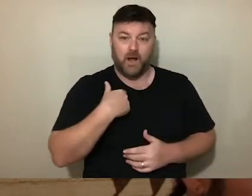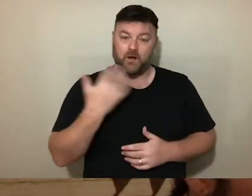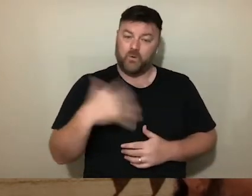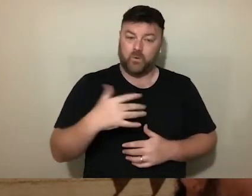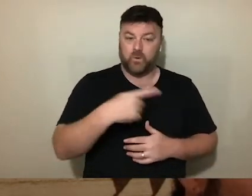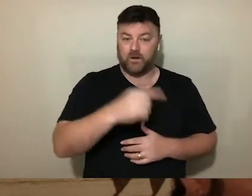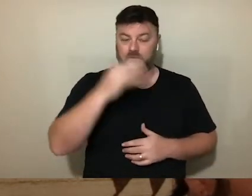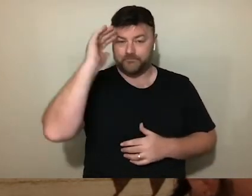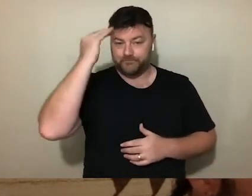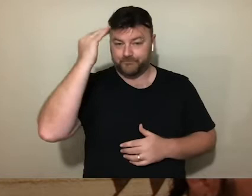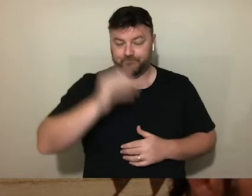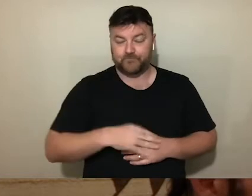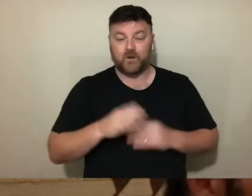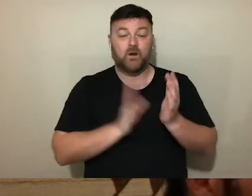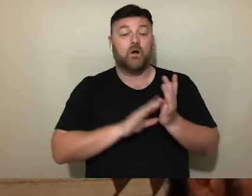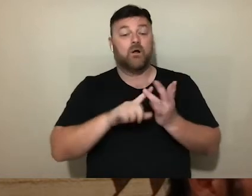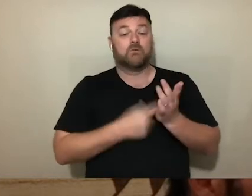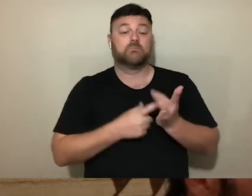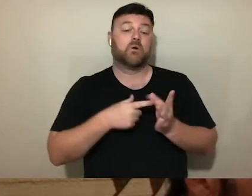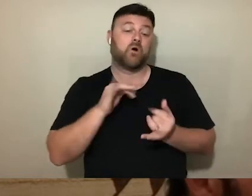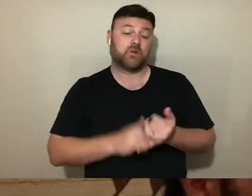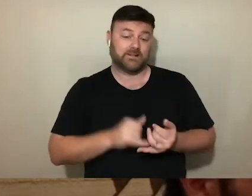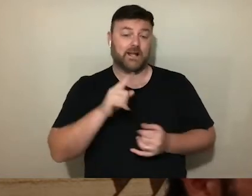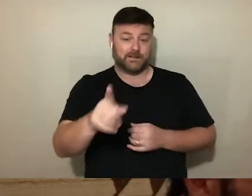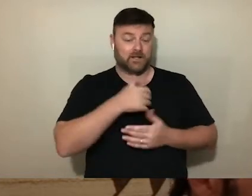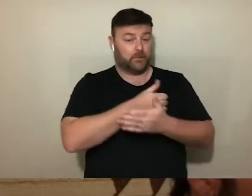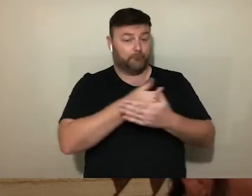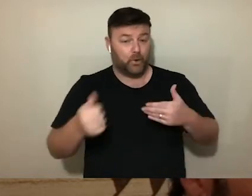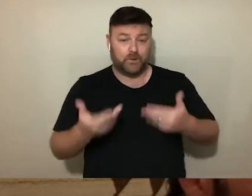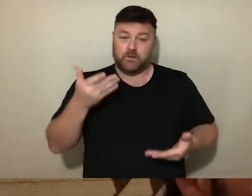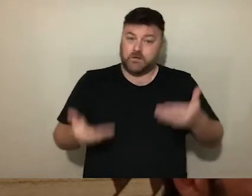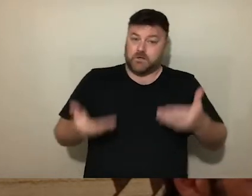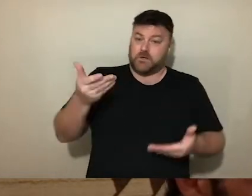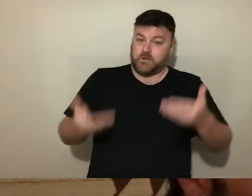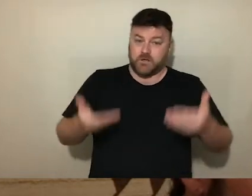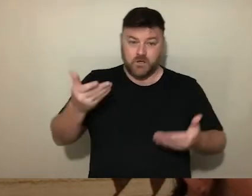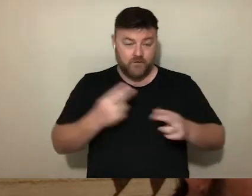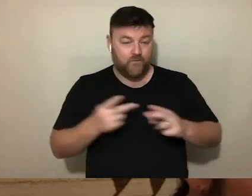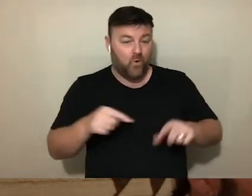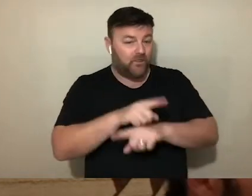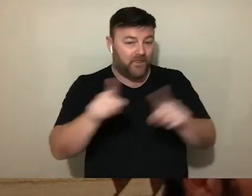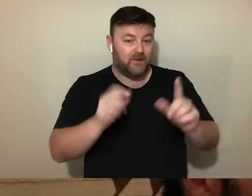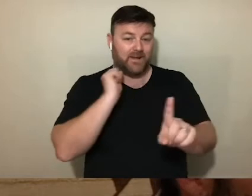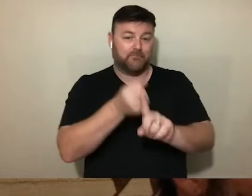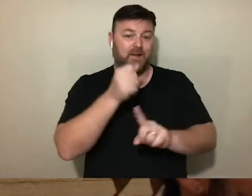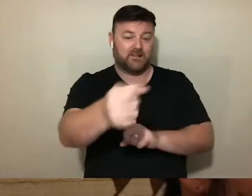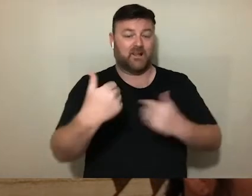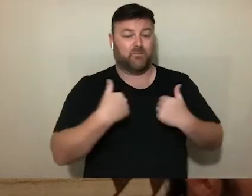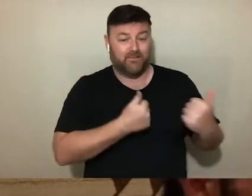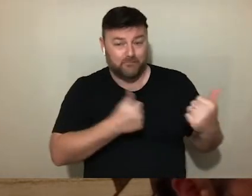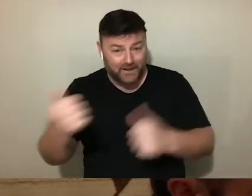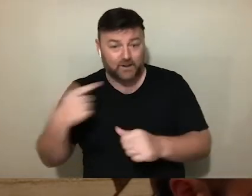In this sense, Moria's dwellers are stuck in an interminate limbo of precarity that impacts on their well-being by intersecting with previous